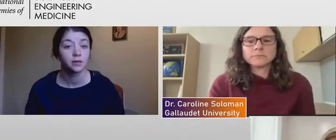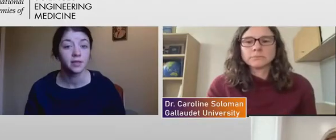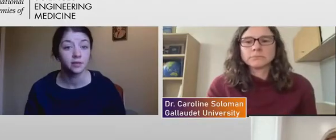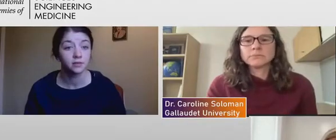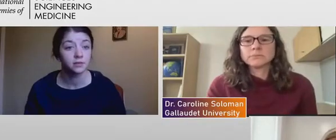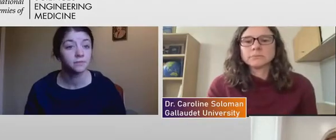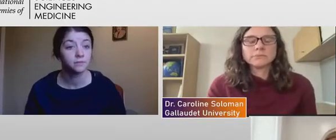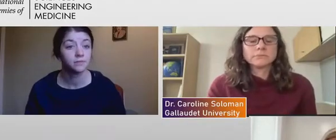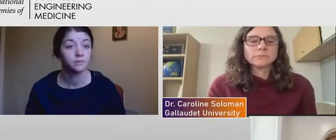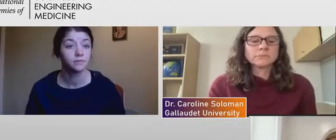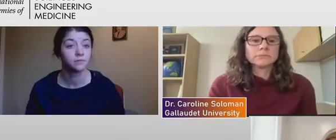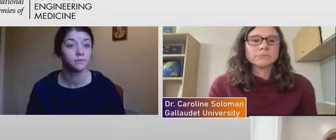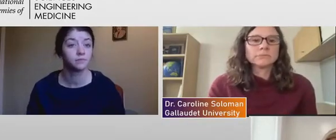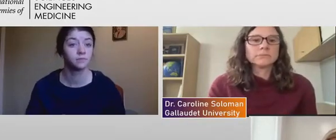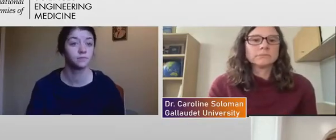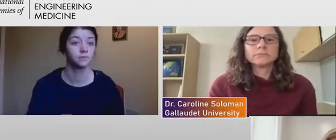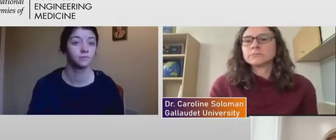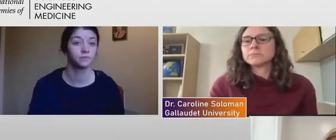Yeah,